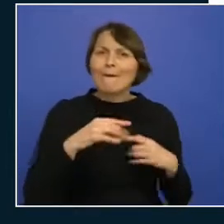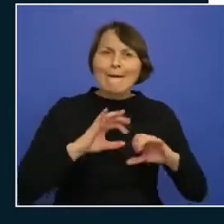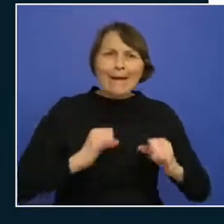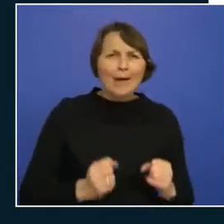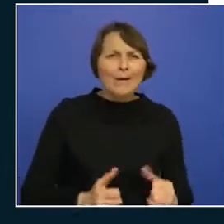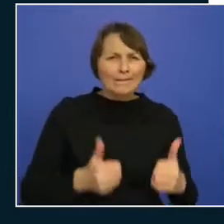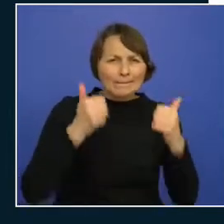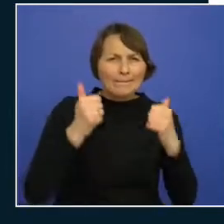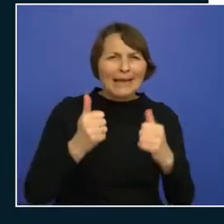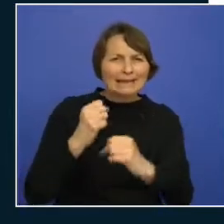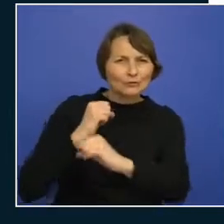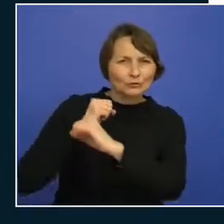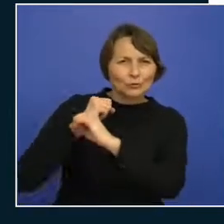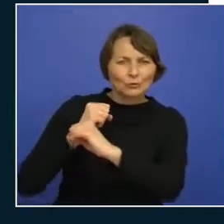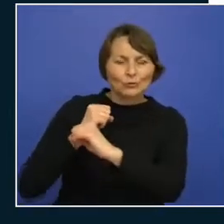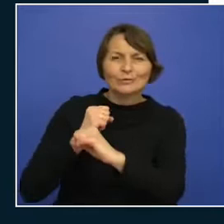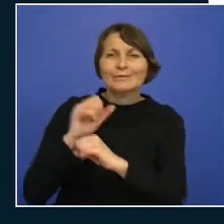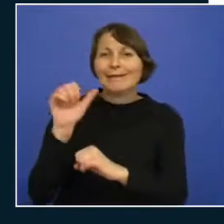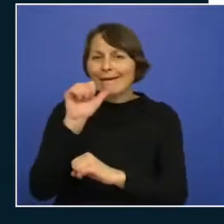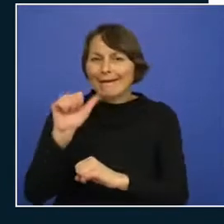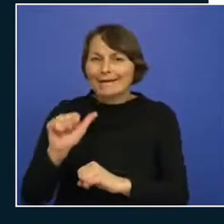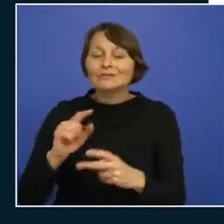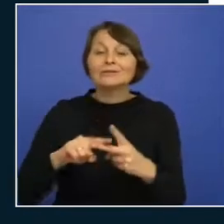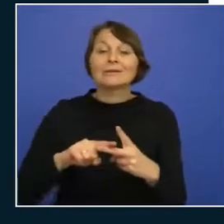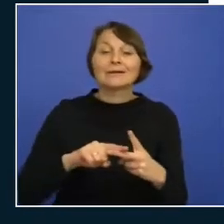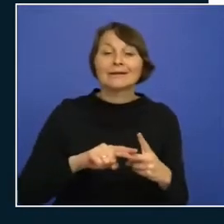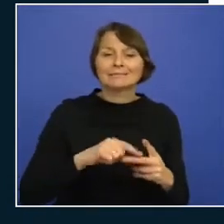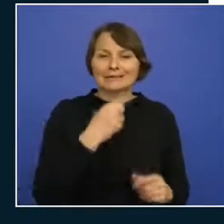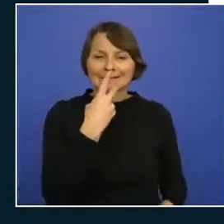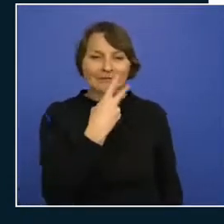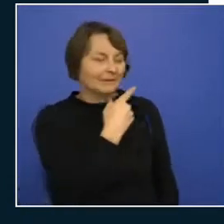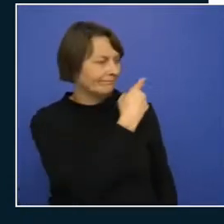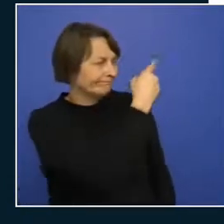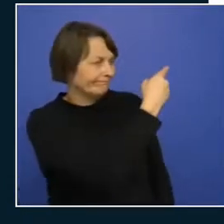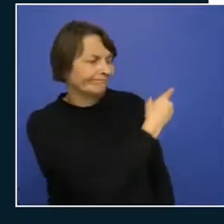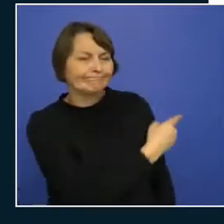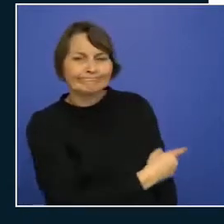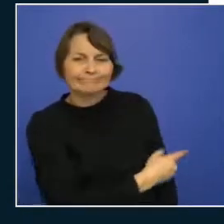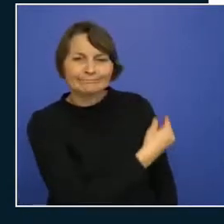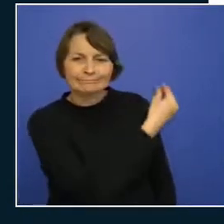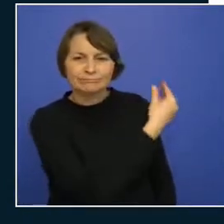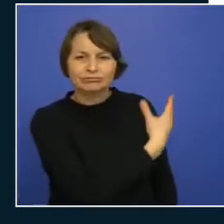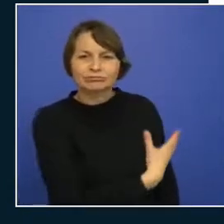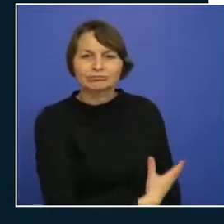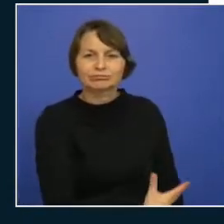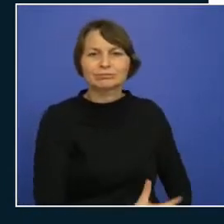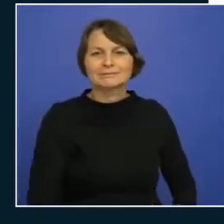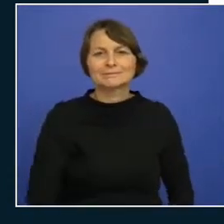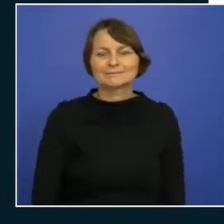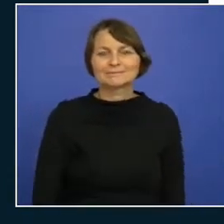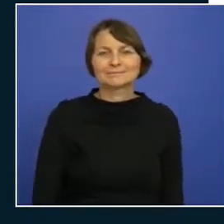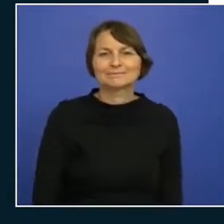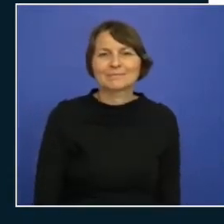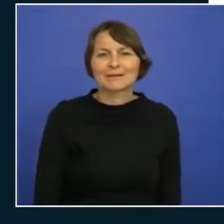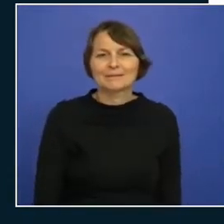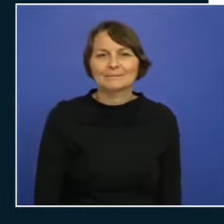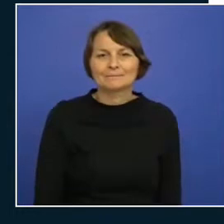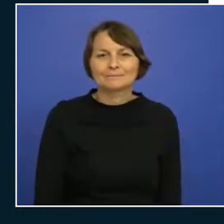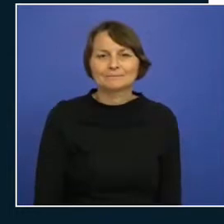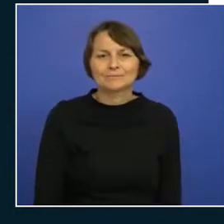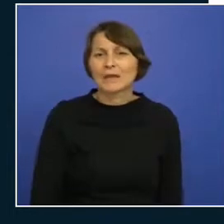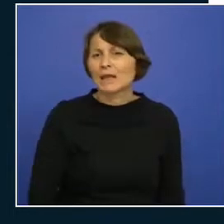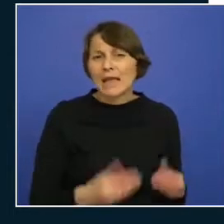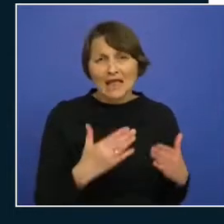like machine learning conditional access policies self-service to name a few there's way more